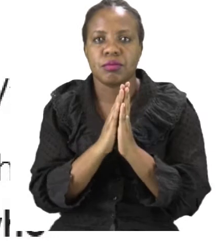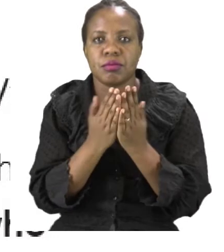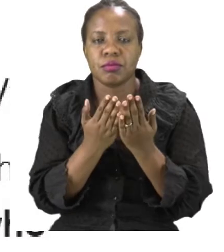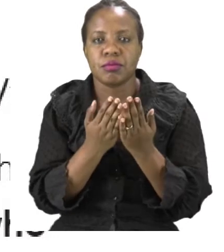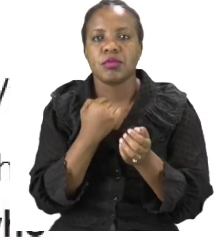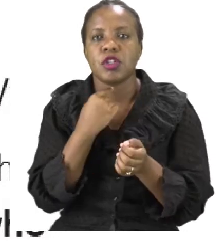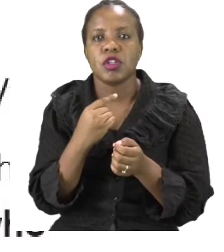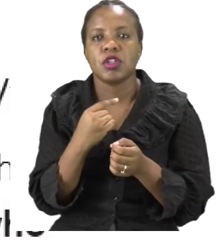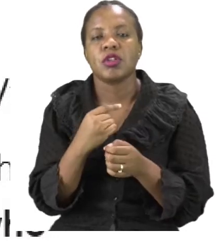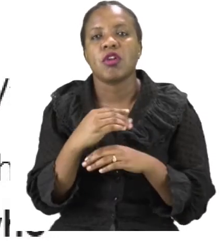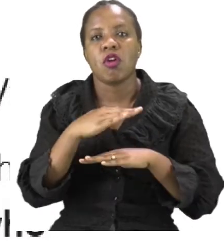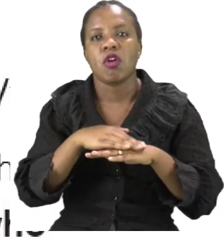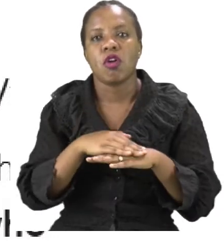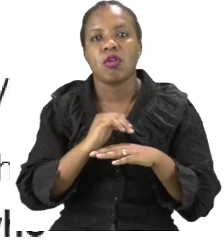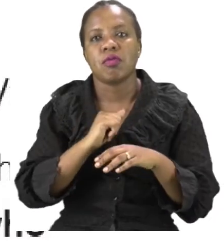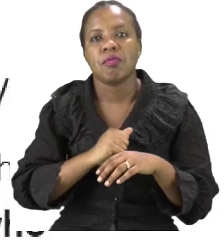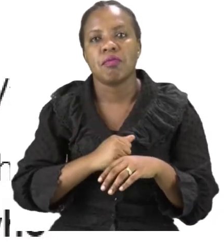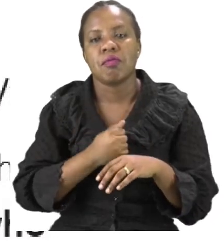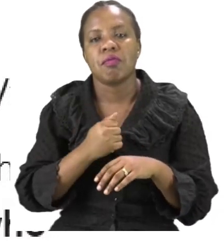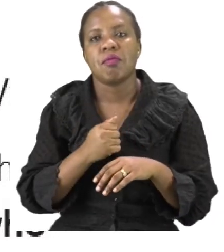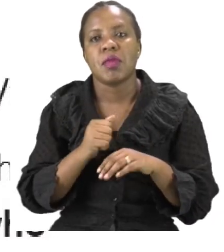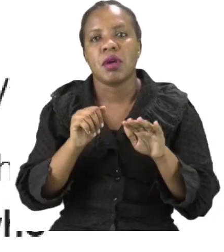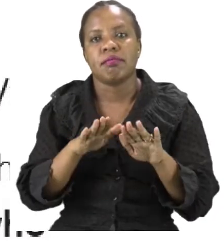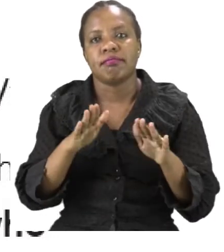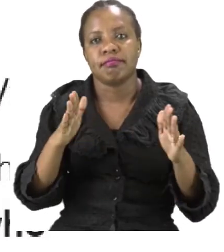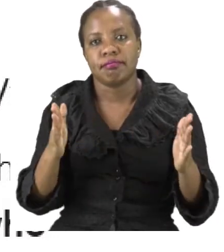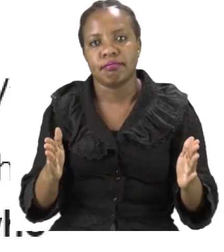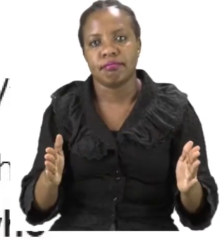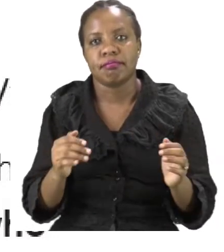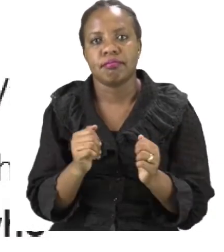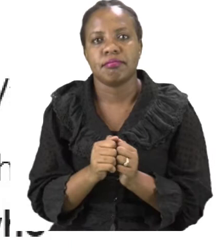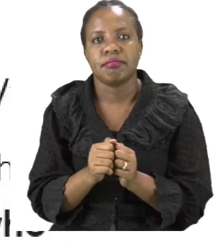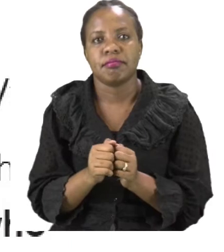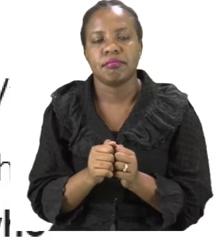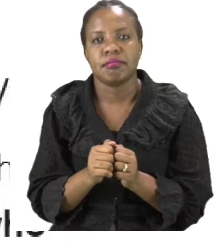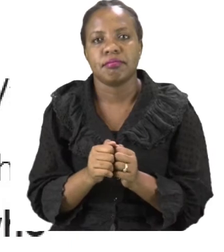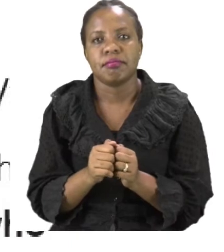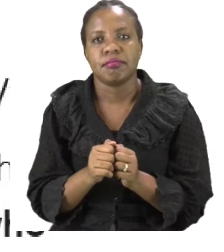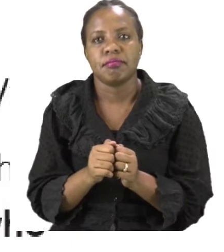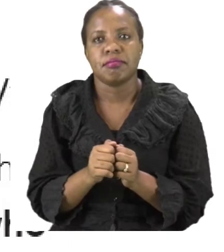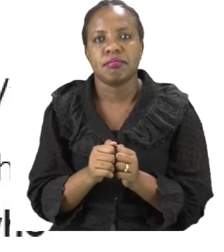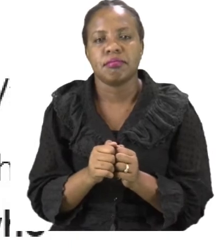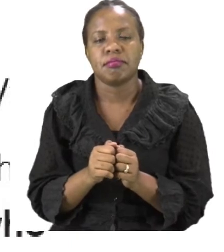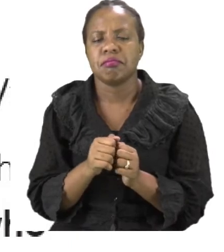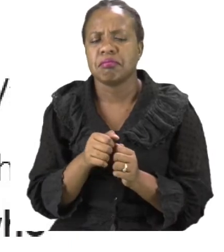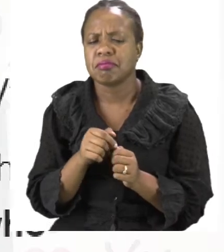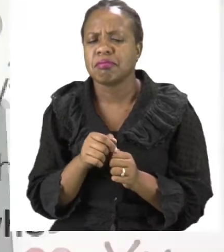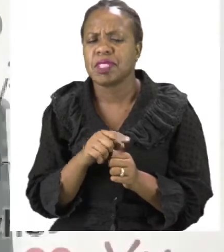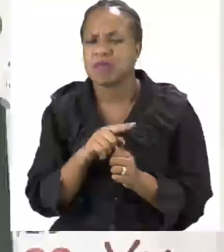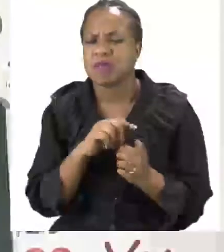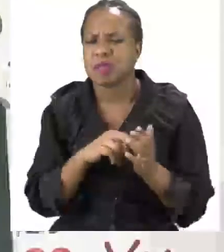on my desk. This is now a question. Dash book is on my desk. So